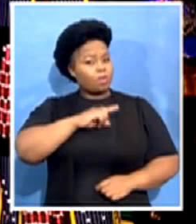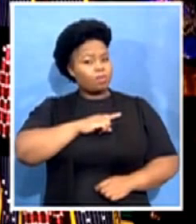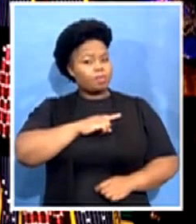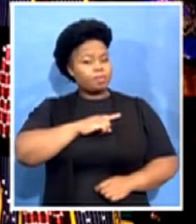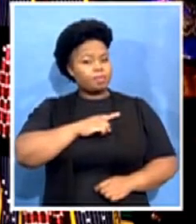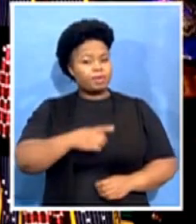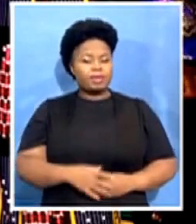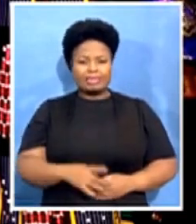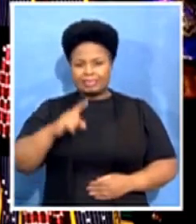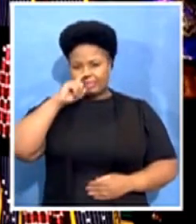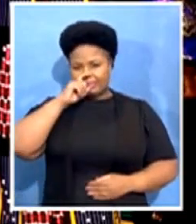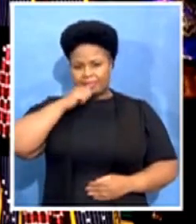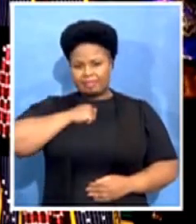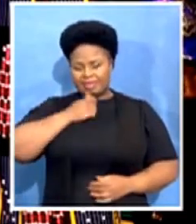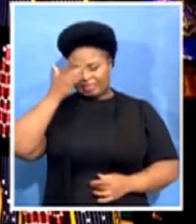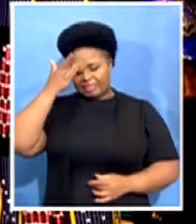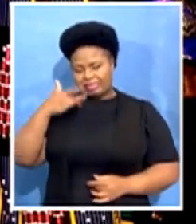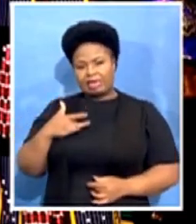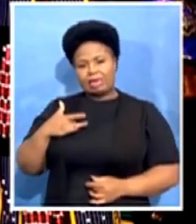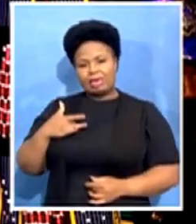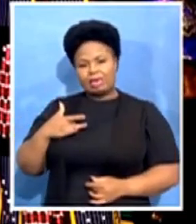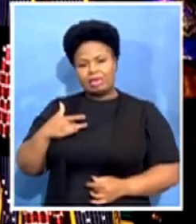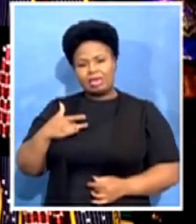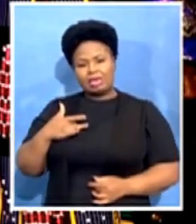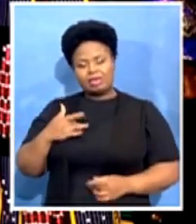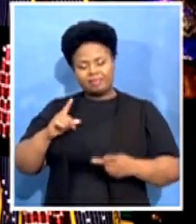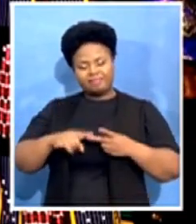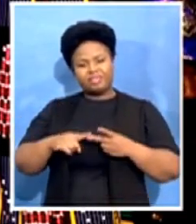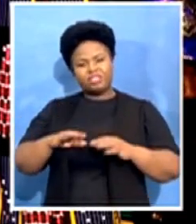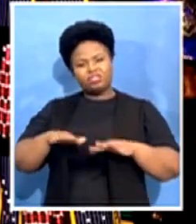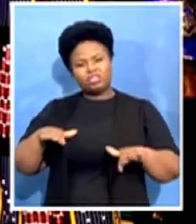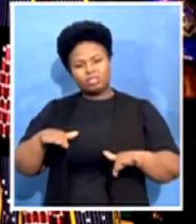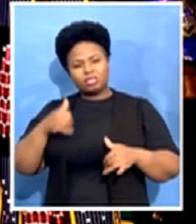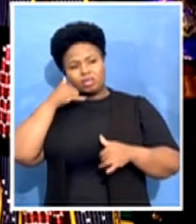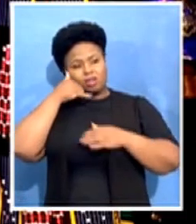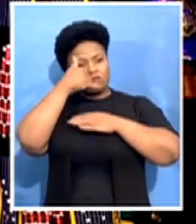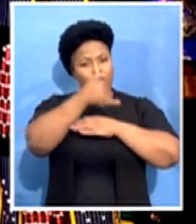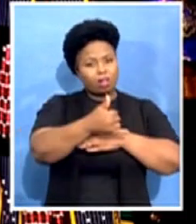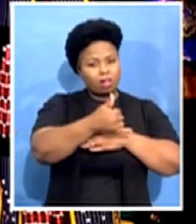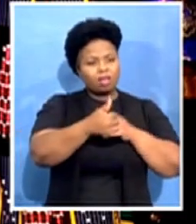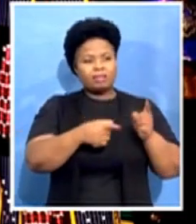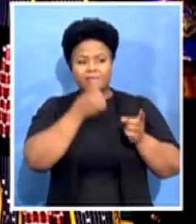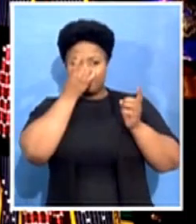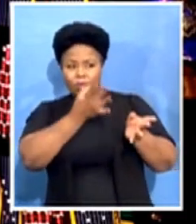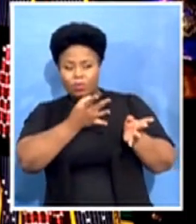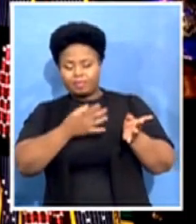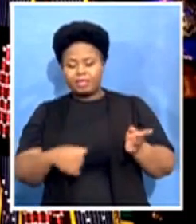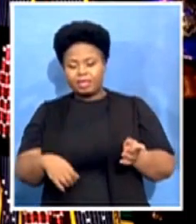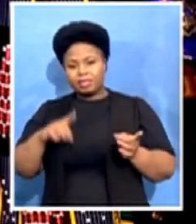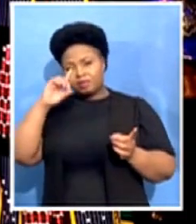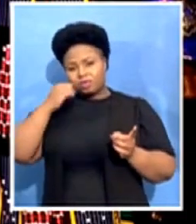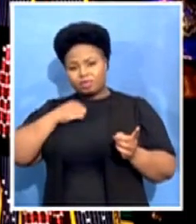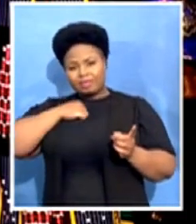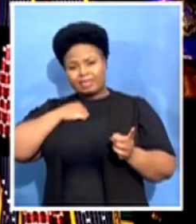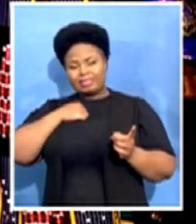and when the kids reached out that she's not well, we looked to